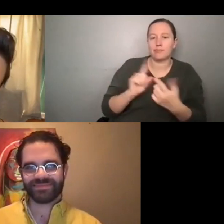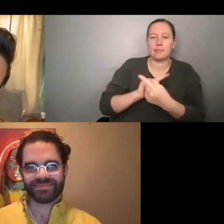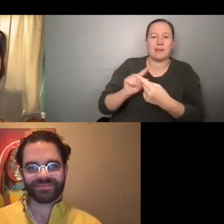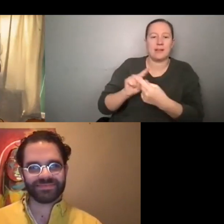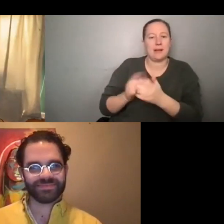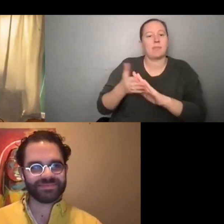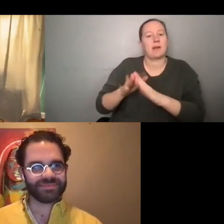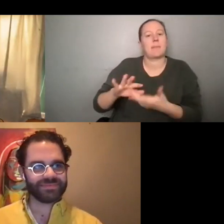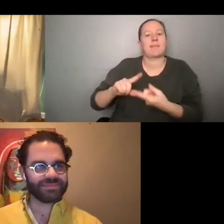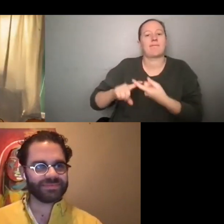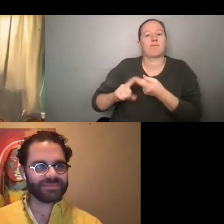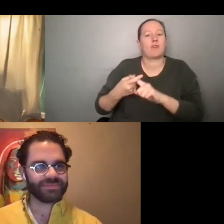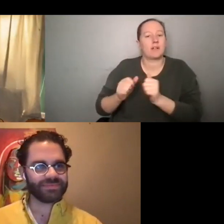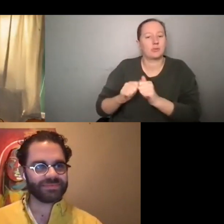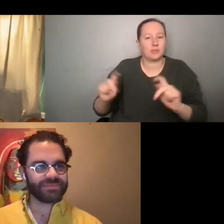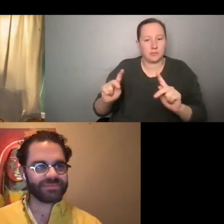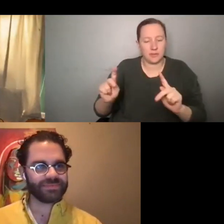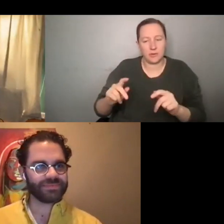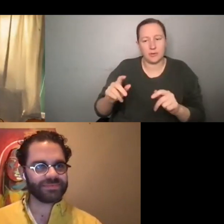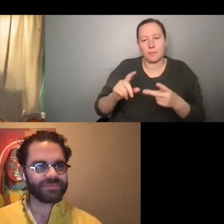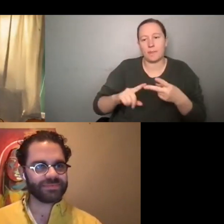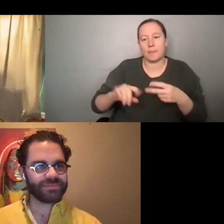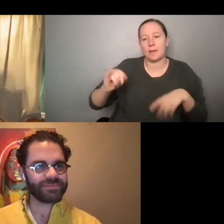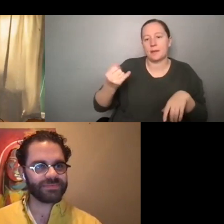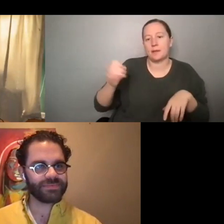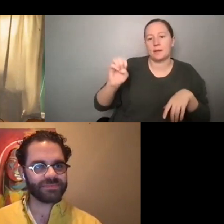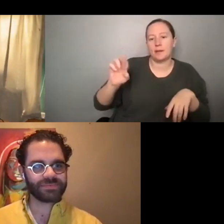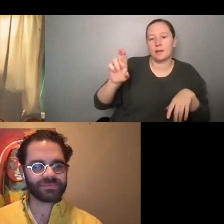to that. Um, but let's go over to Jeremy.